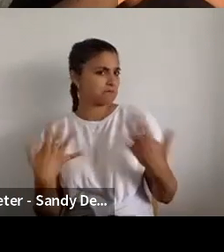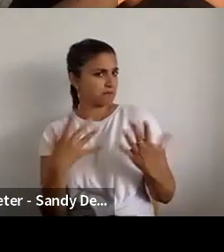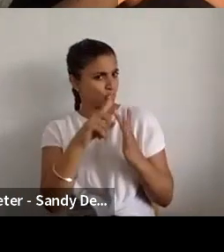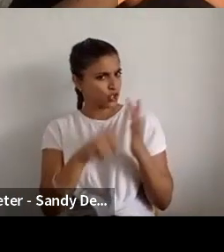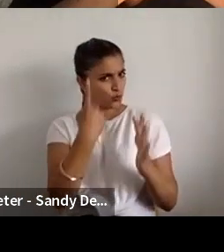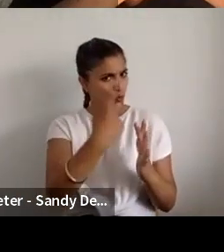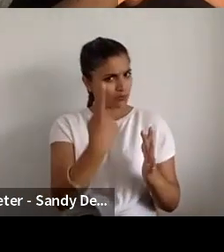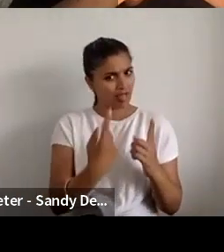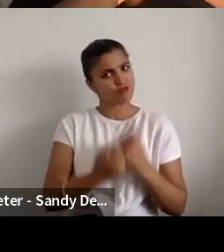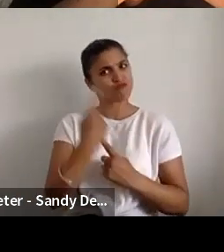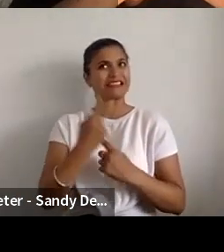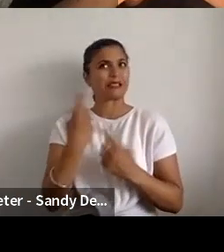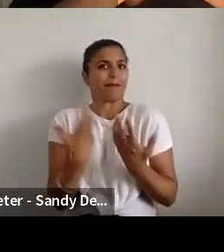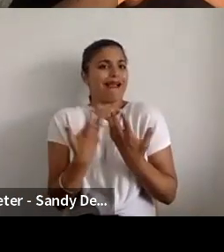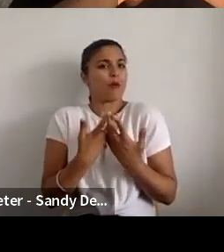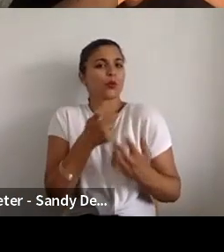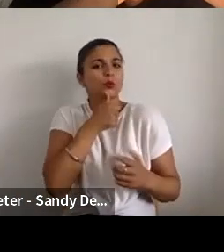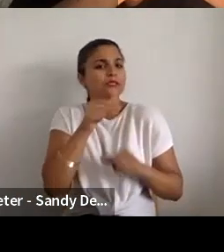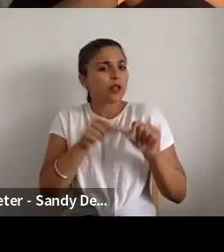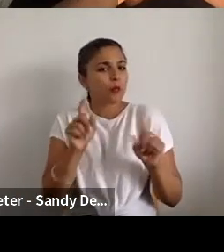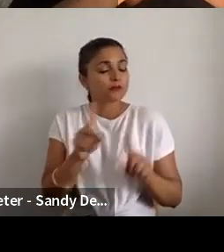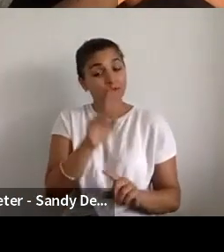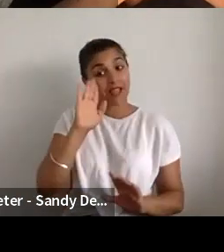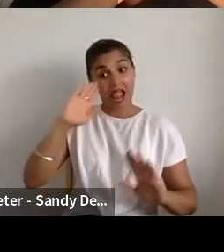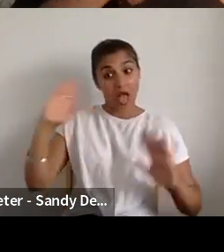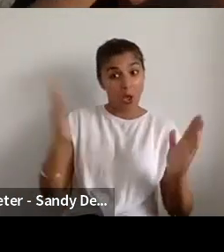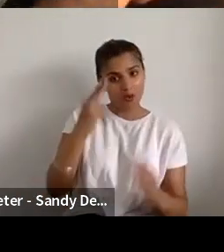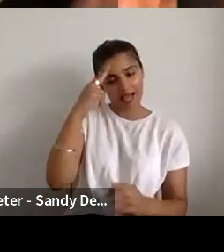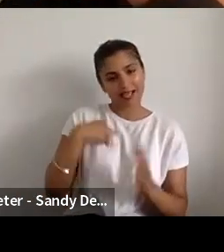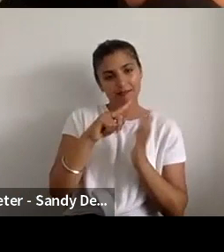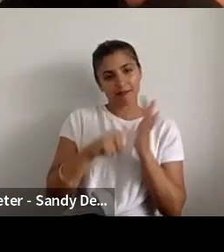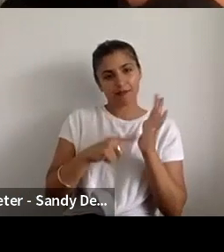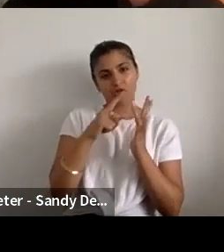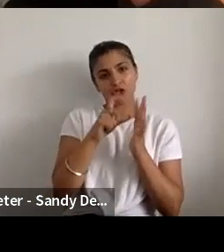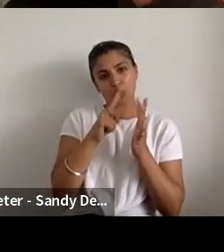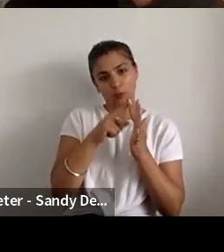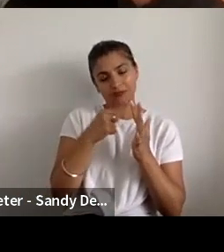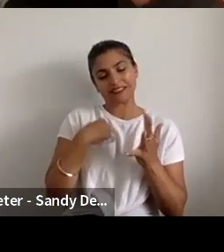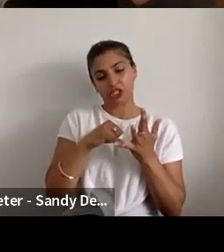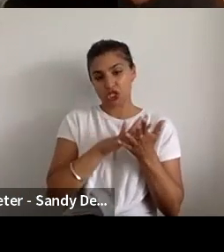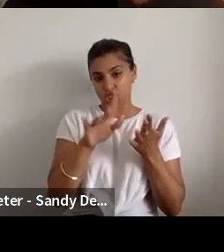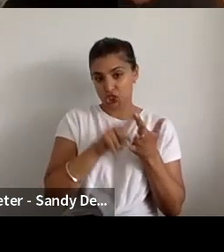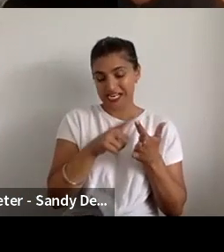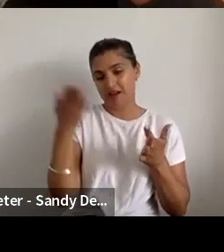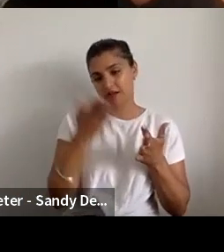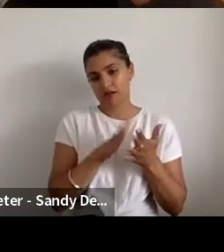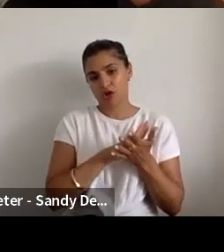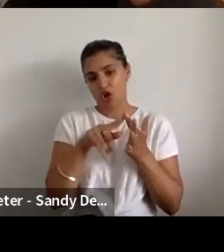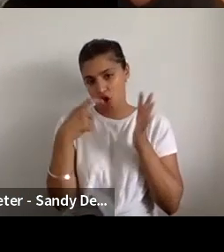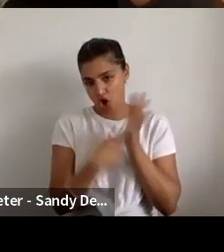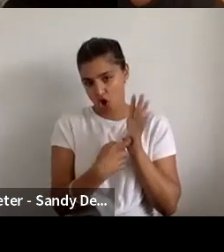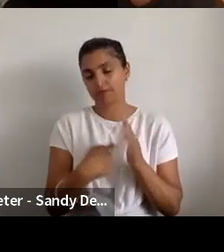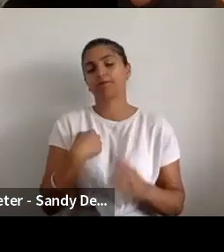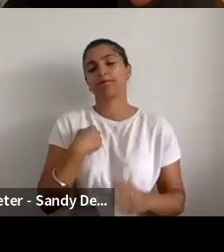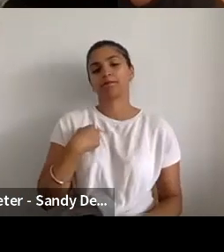randomness? Hello, hi I'm Jodie, so my pronouns are she, her and I am a white